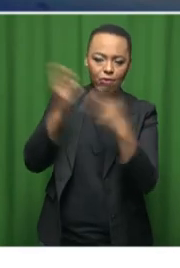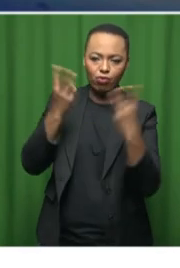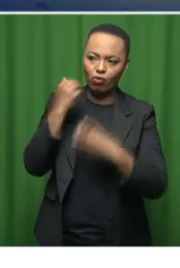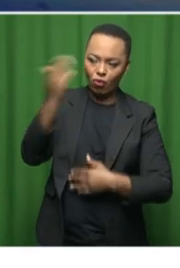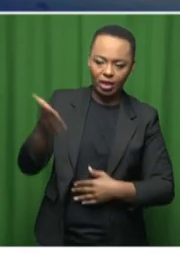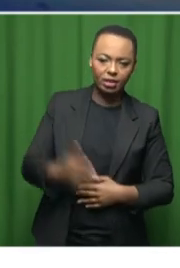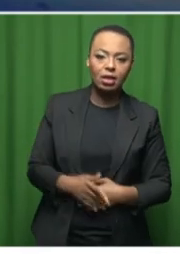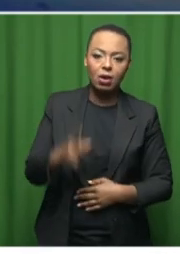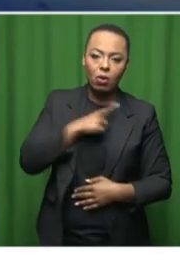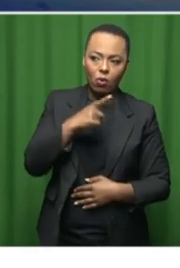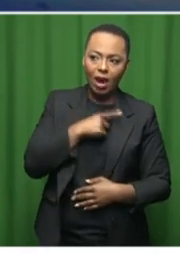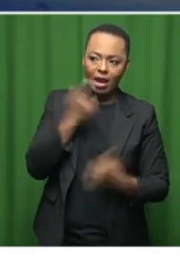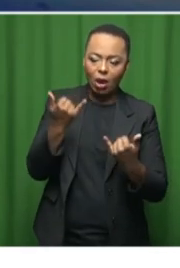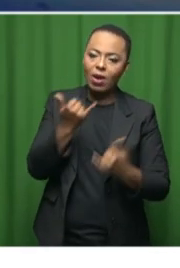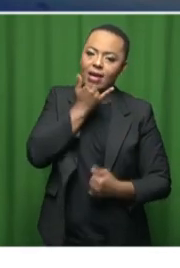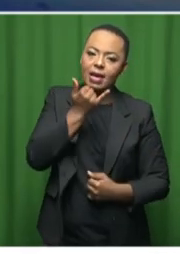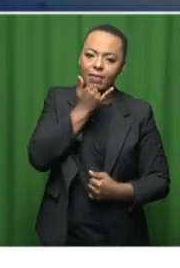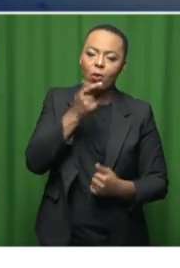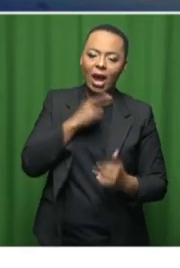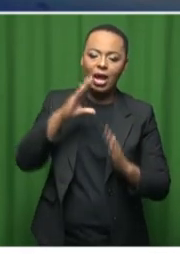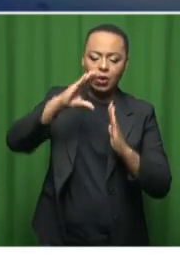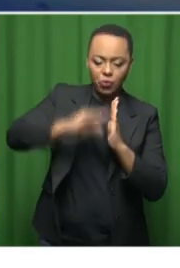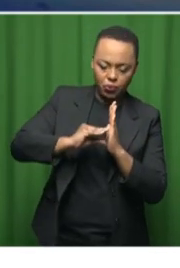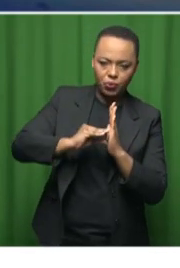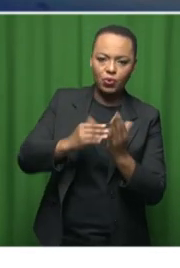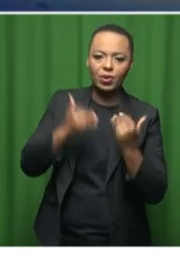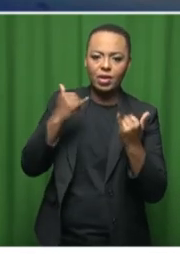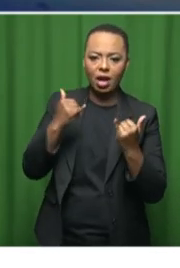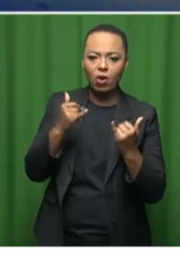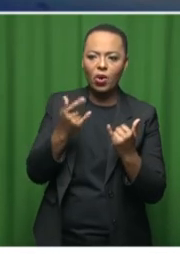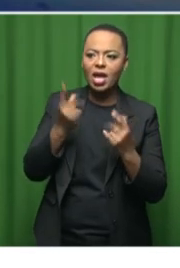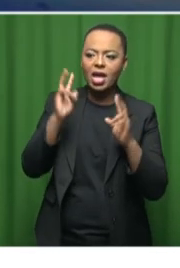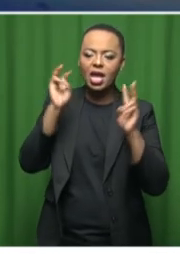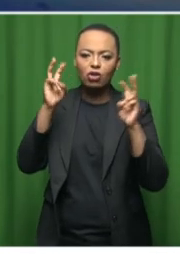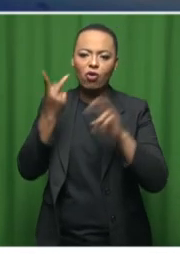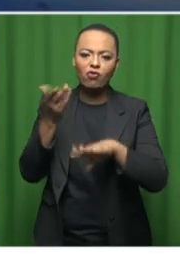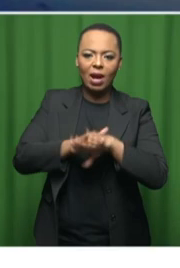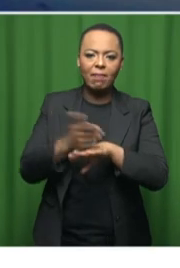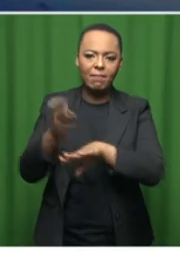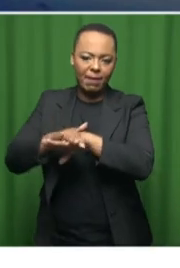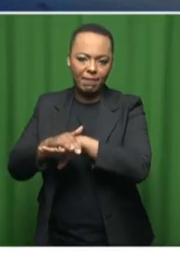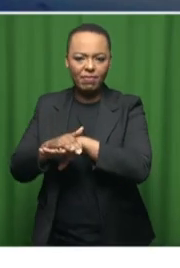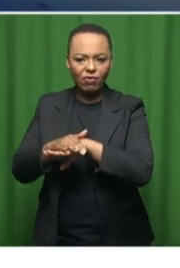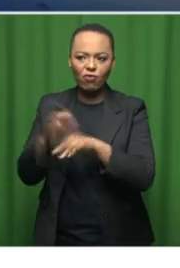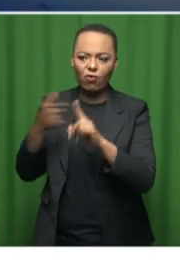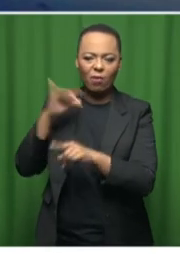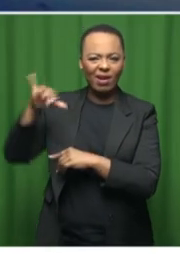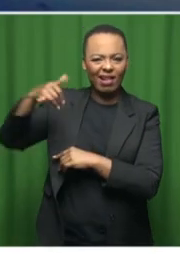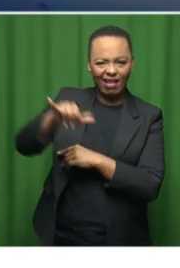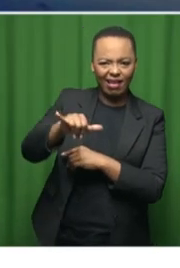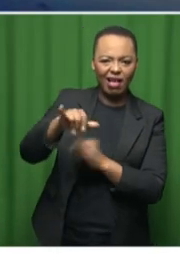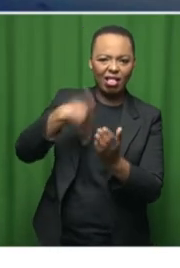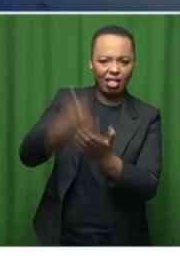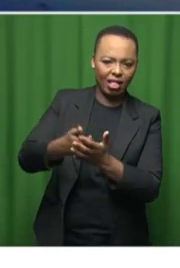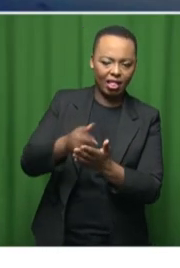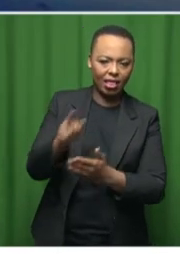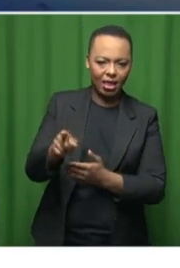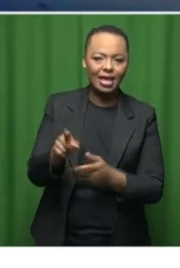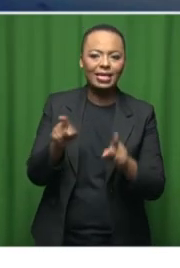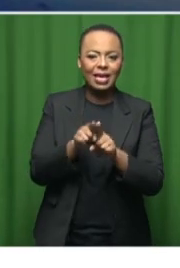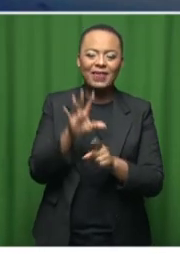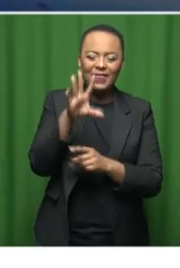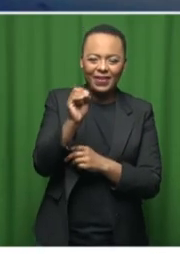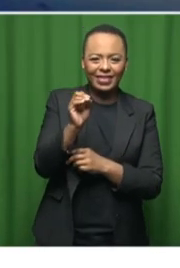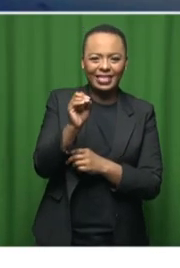happy that at least we are seeing a decrease in the fatalities. And we want to see 50 percent decrease in